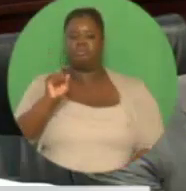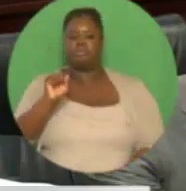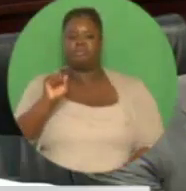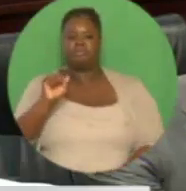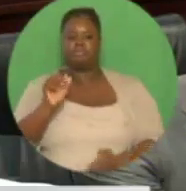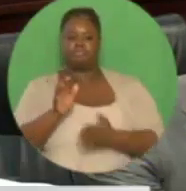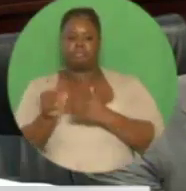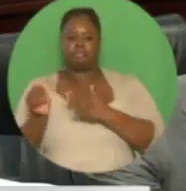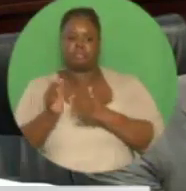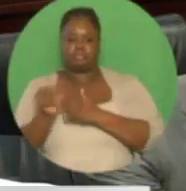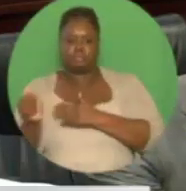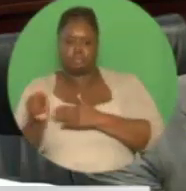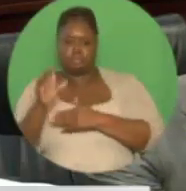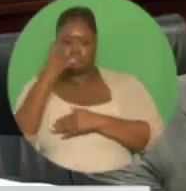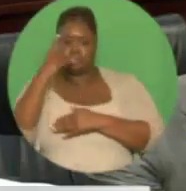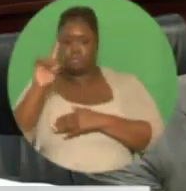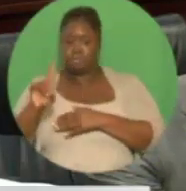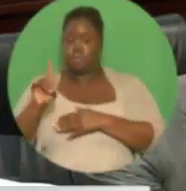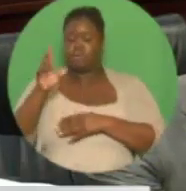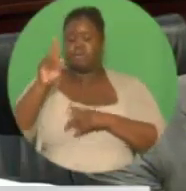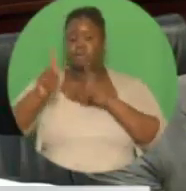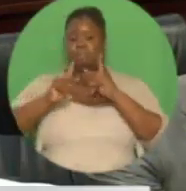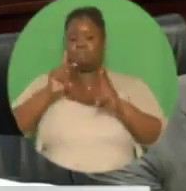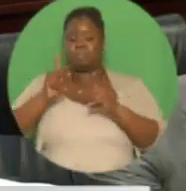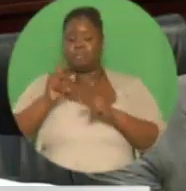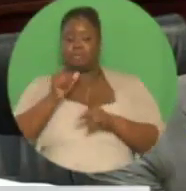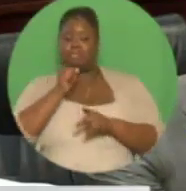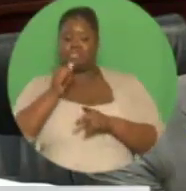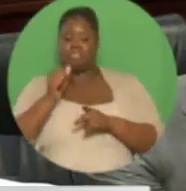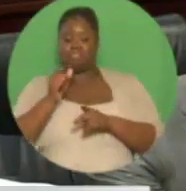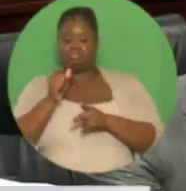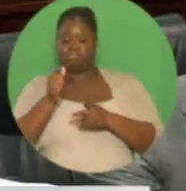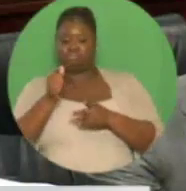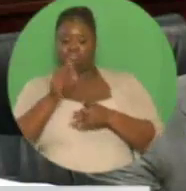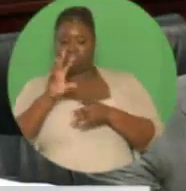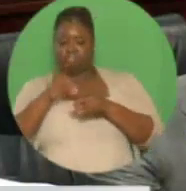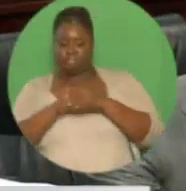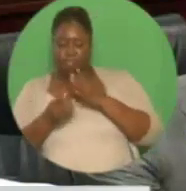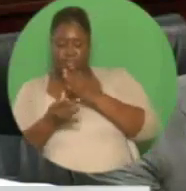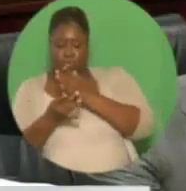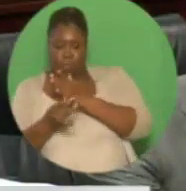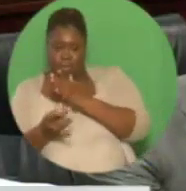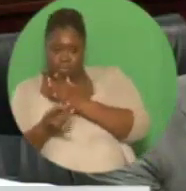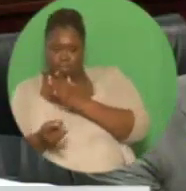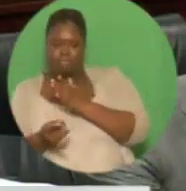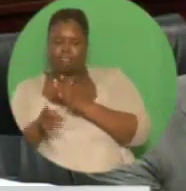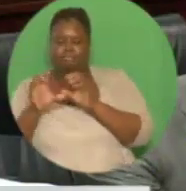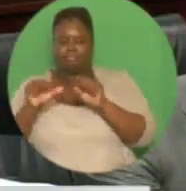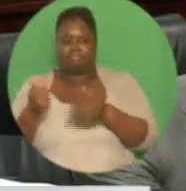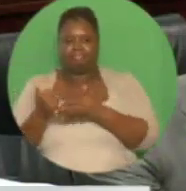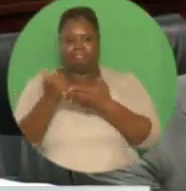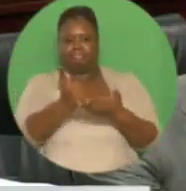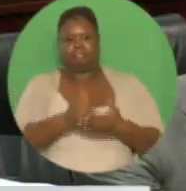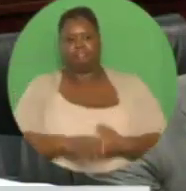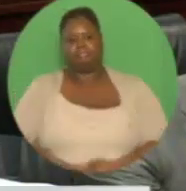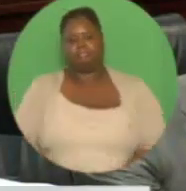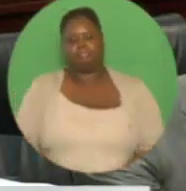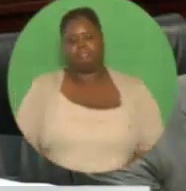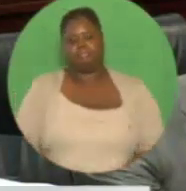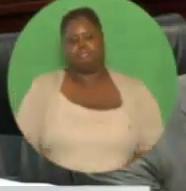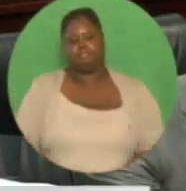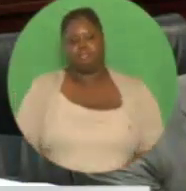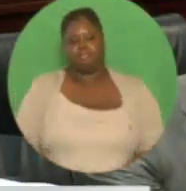-oil domestic manufacturers. Applications which are now being processed are aligned with the export-driven